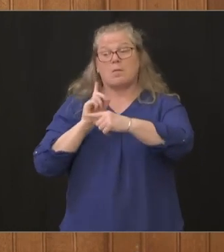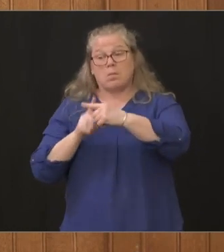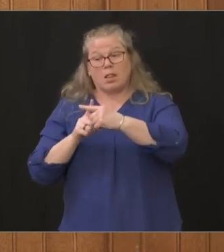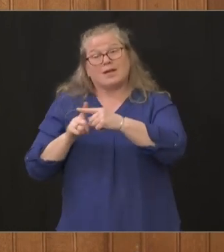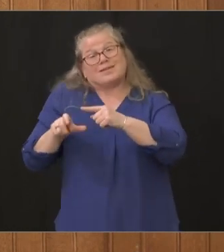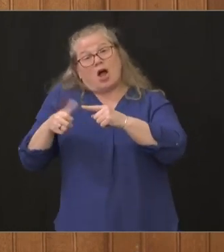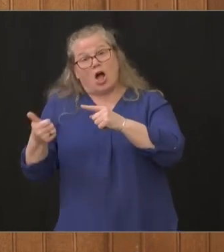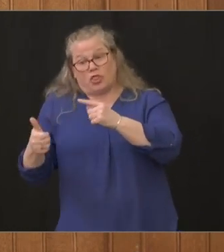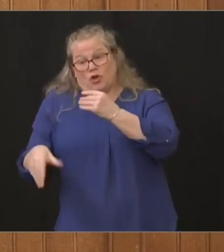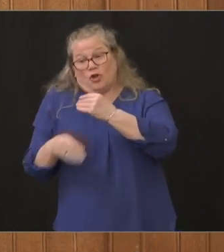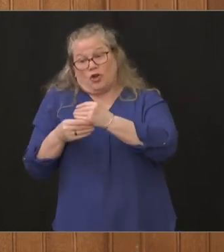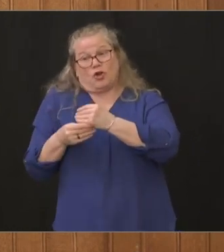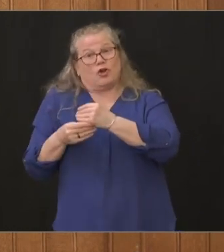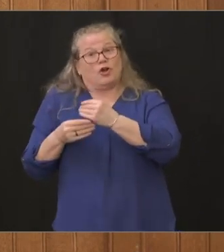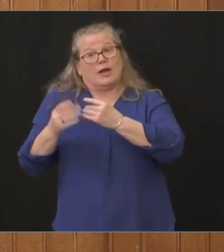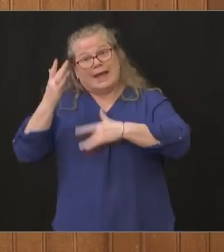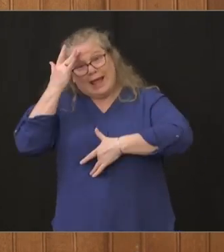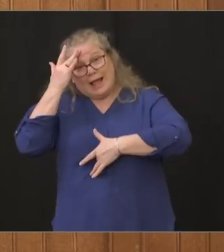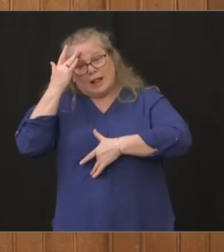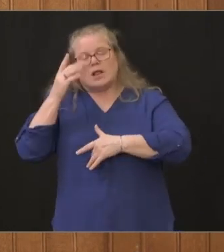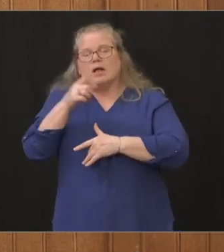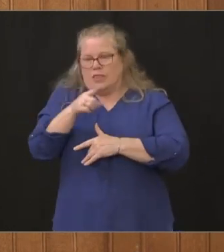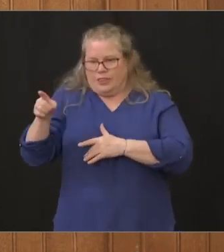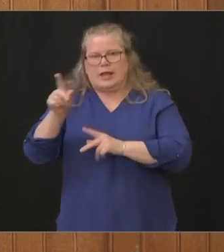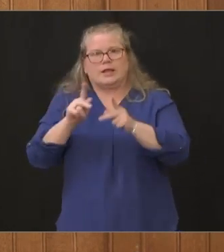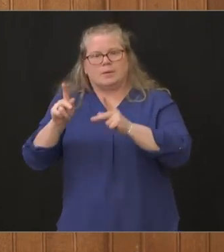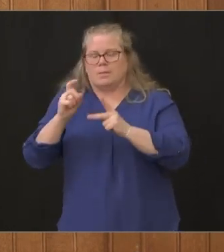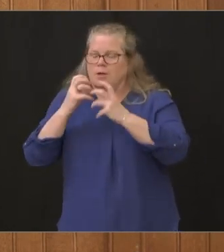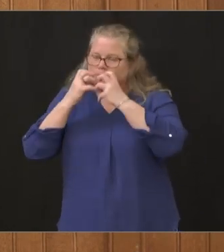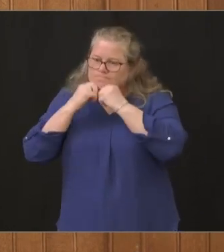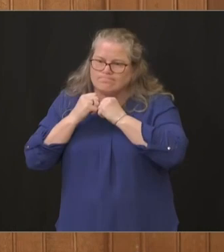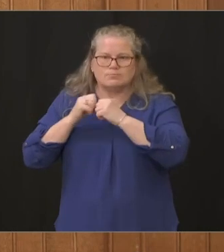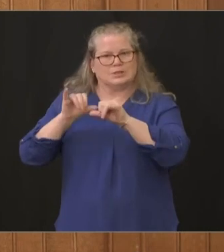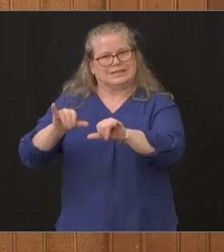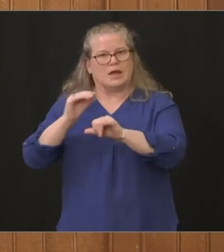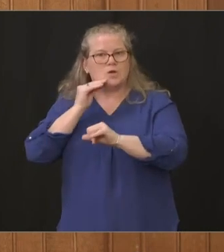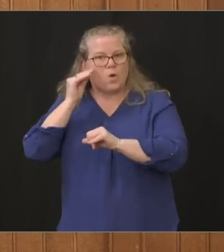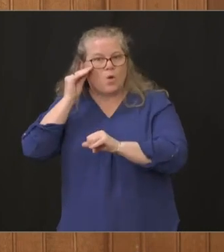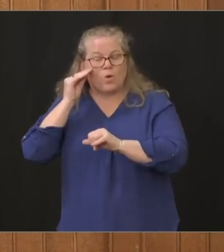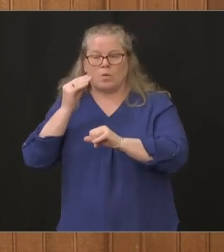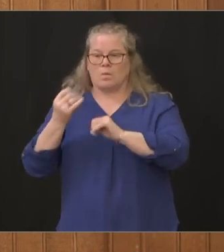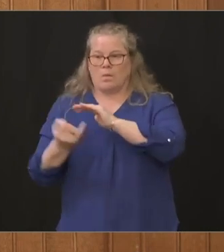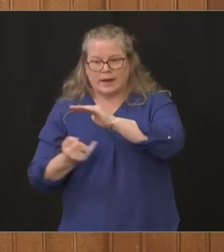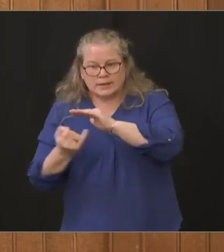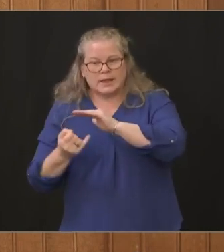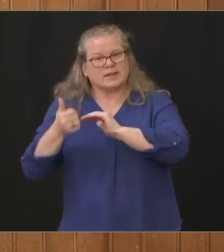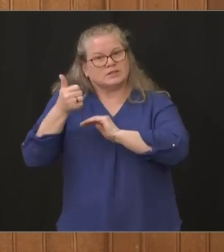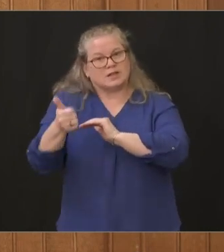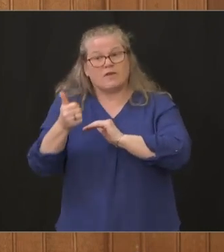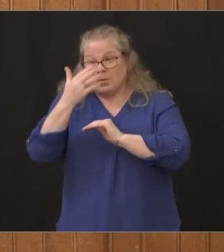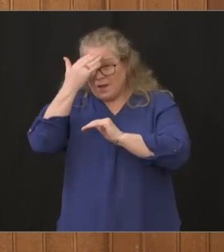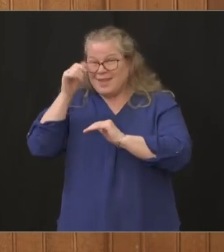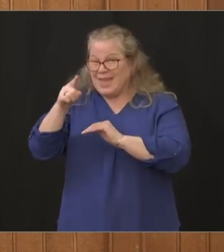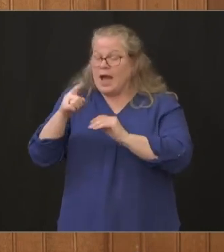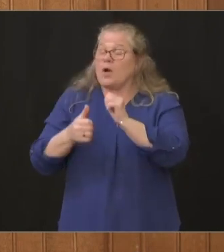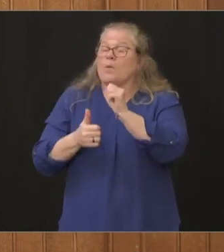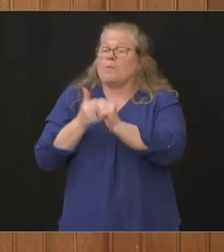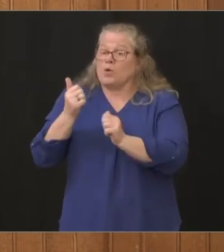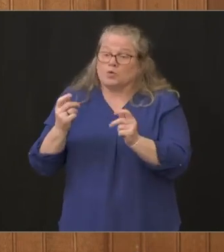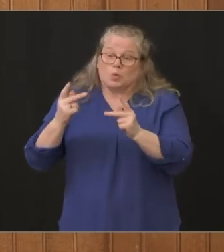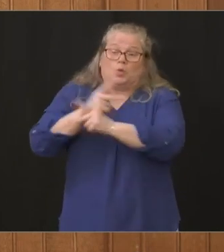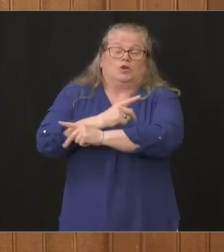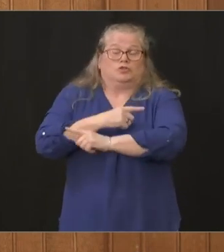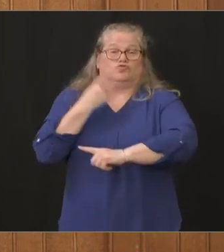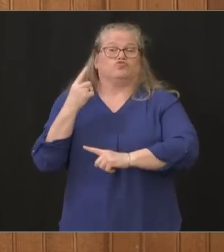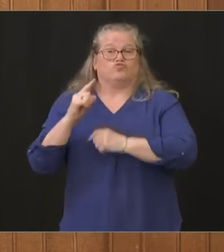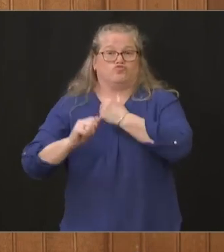the most care to stay home to self-isolate because they're the most at risk of ending up in the hospital hey chris can i